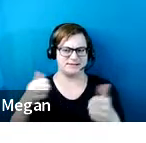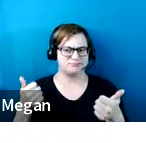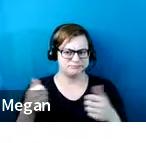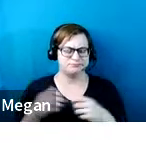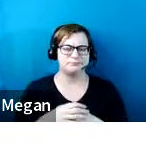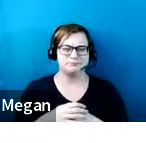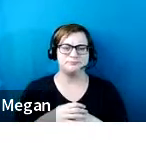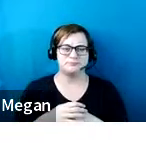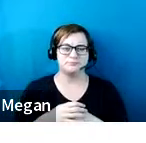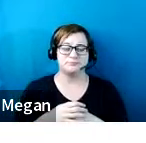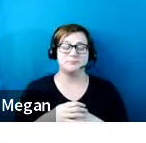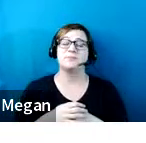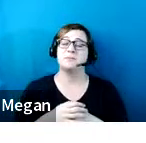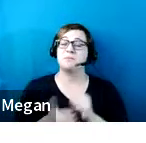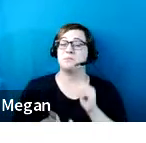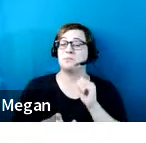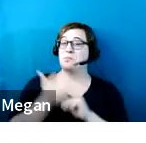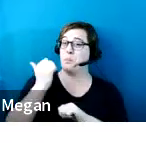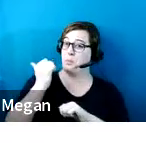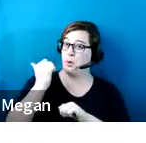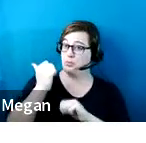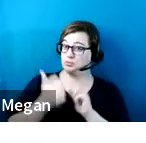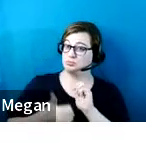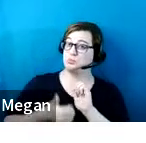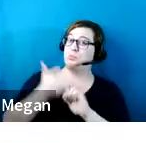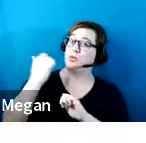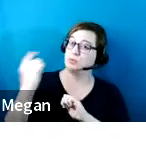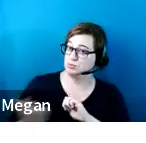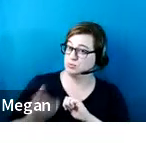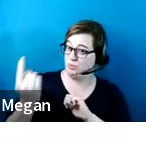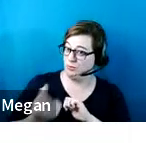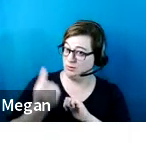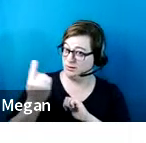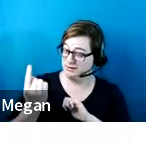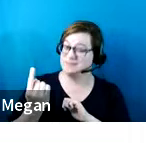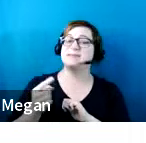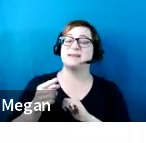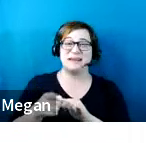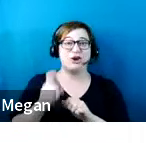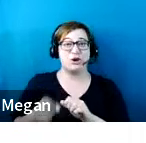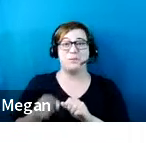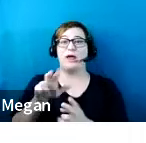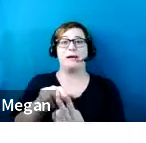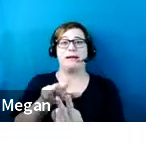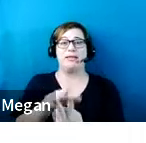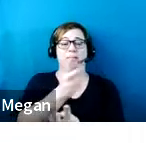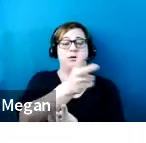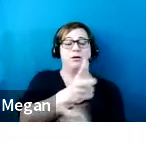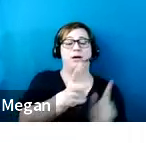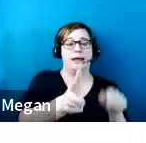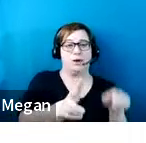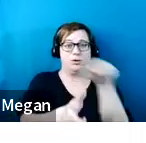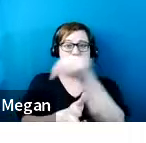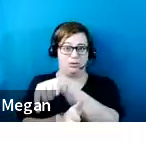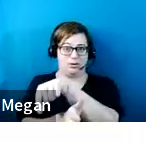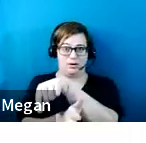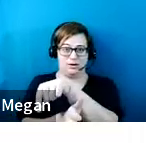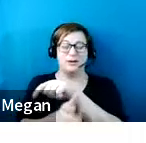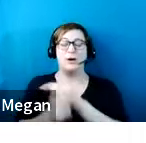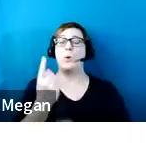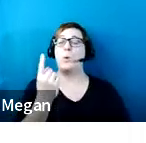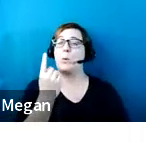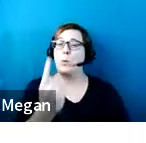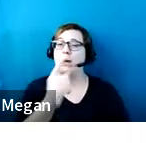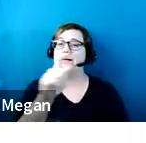Almost always, the access aisle can be on either side of the vehicle. There is one specific situation